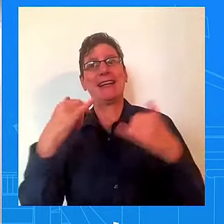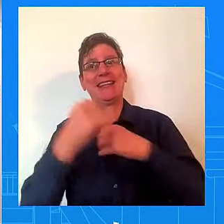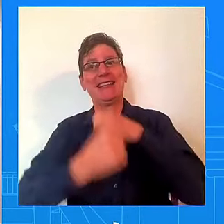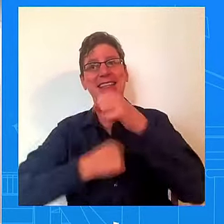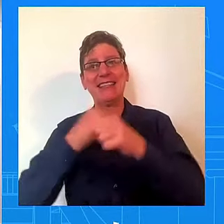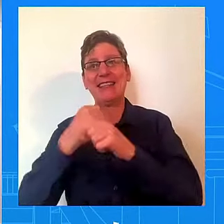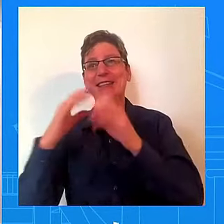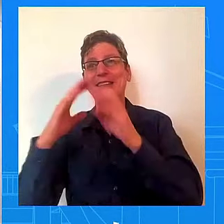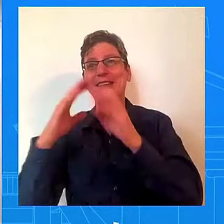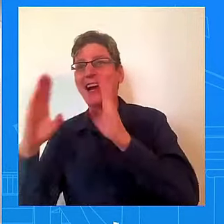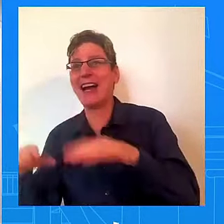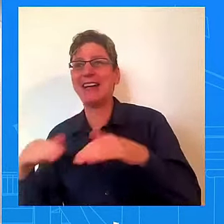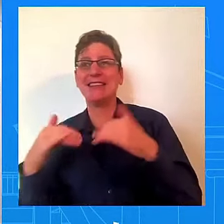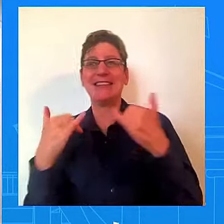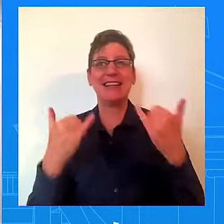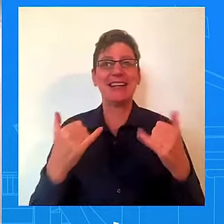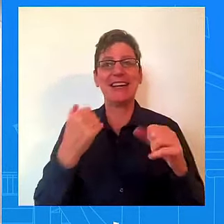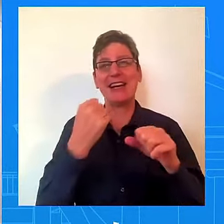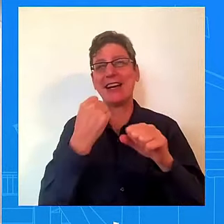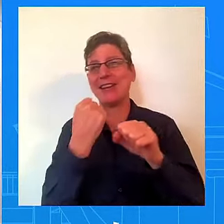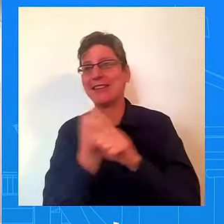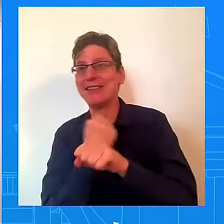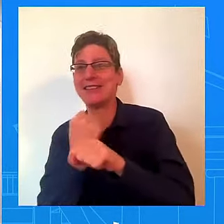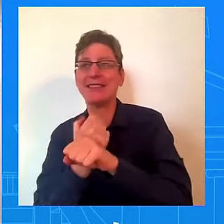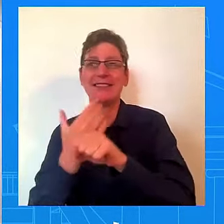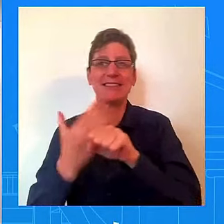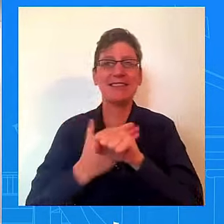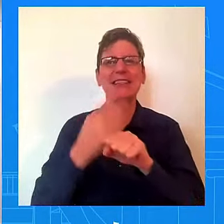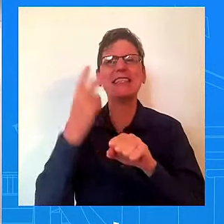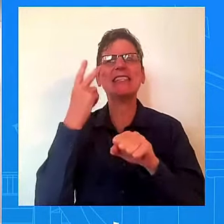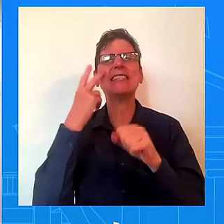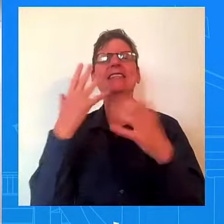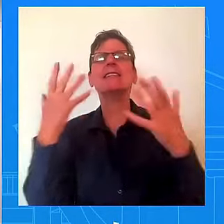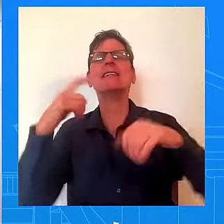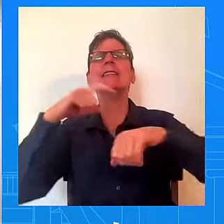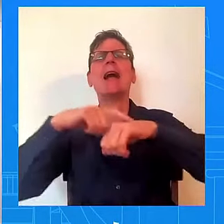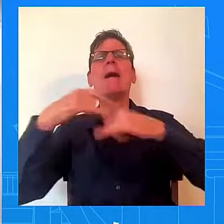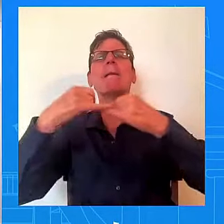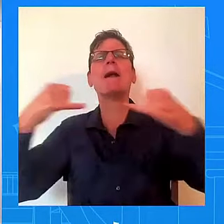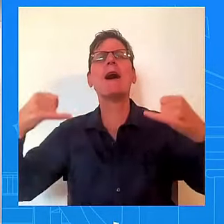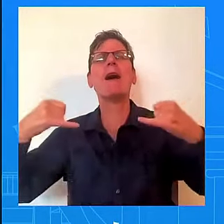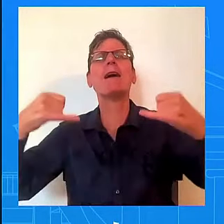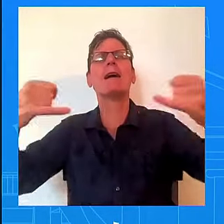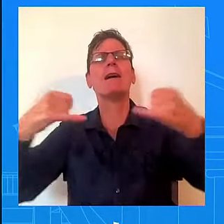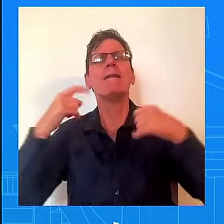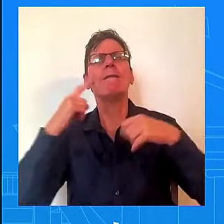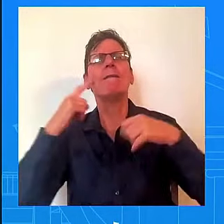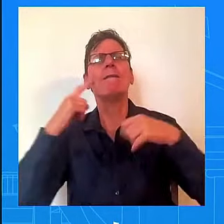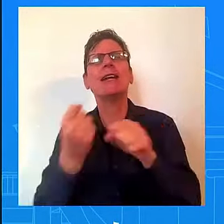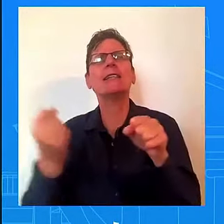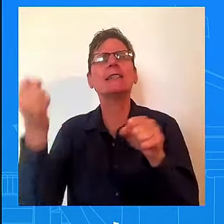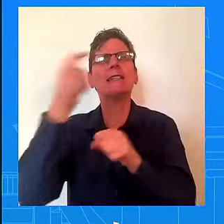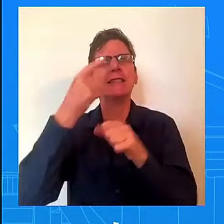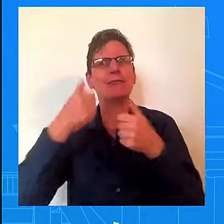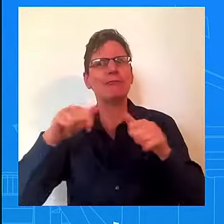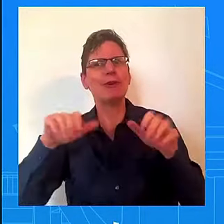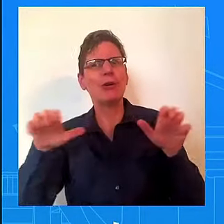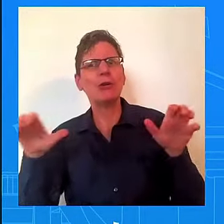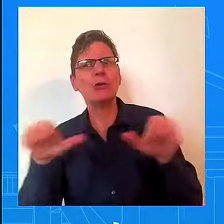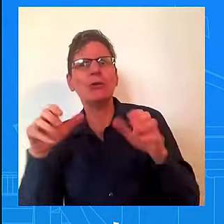What is the White House position on the timeline of that and including that at this point? So, look, and you're right, here we are again,